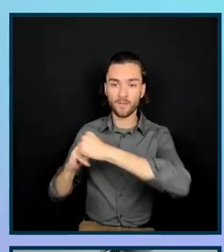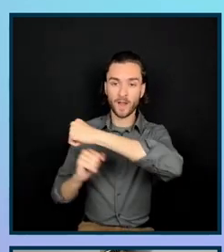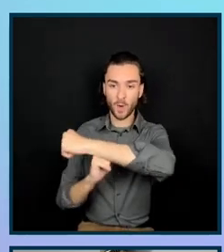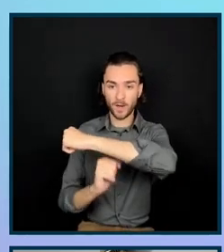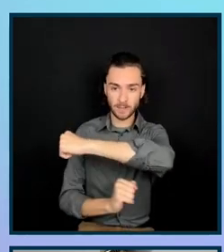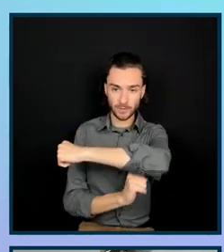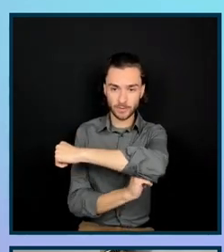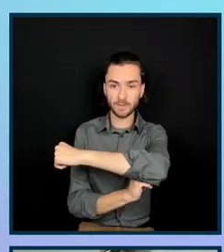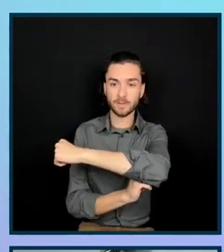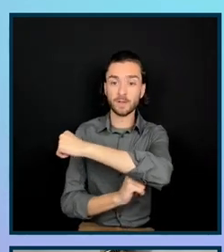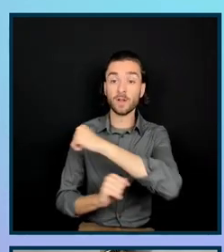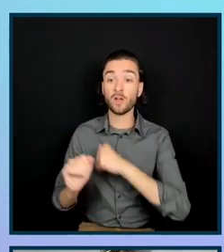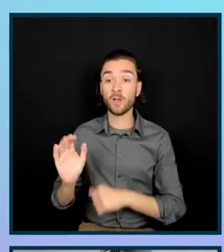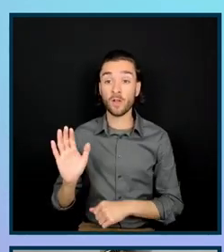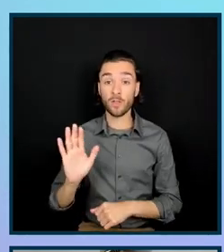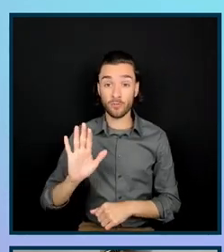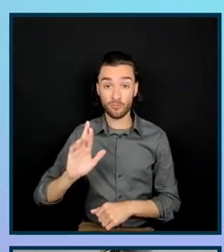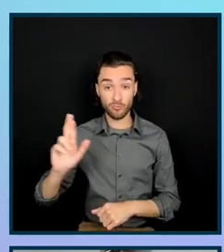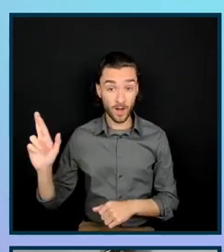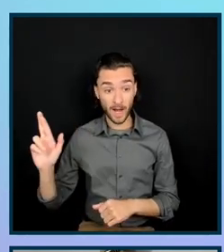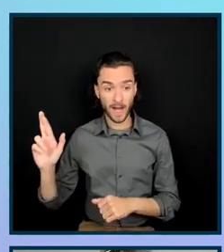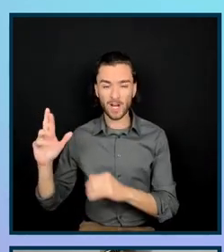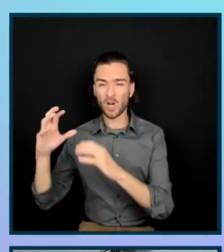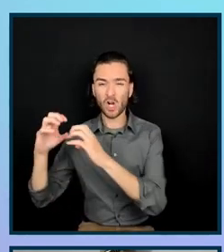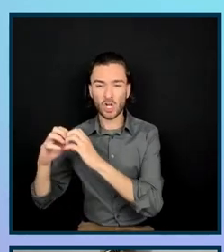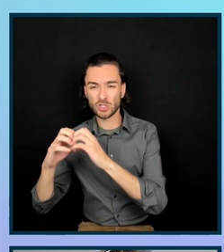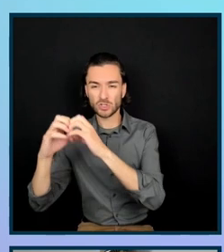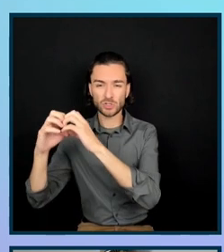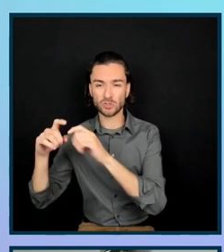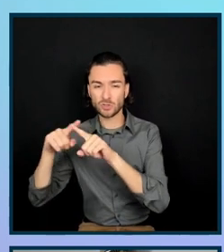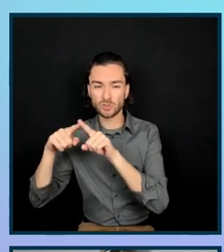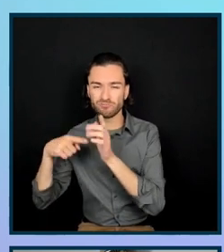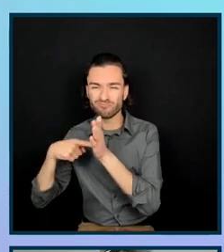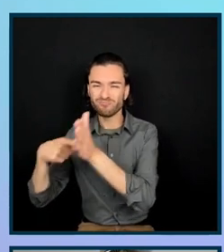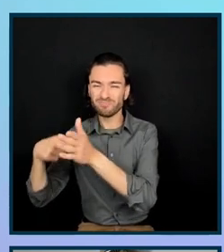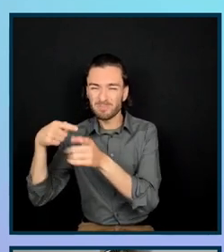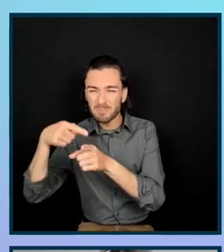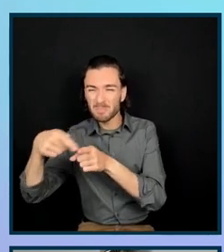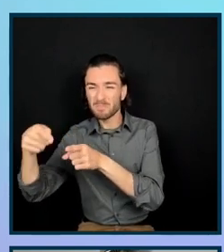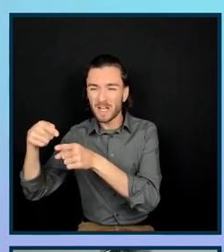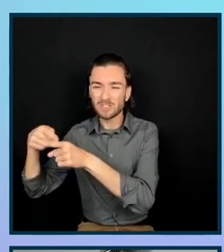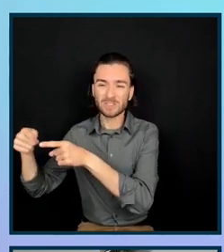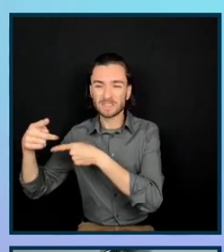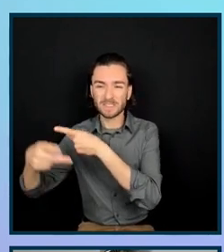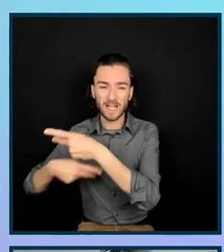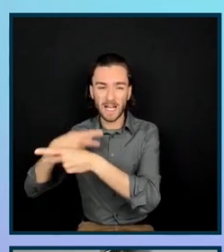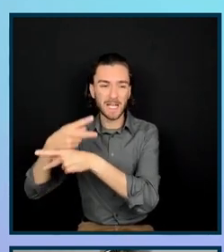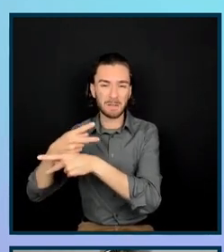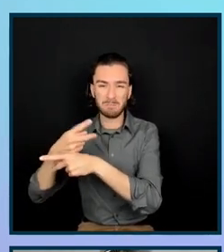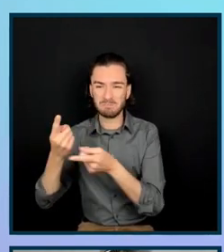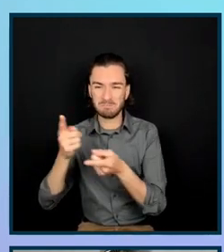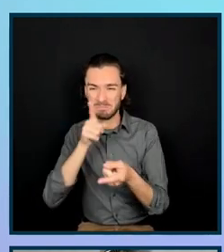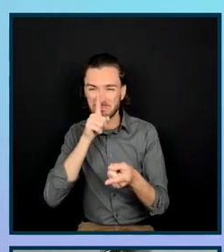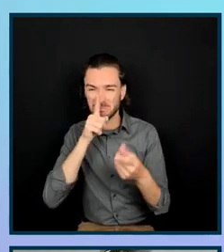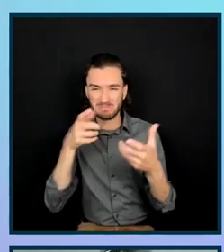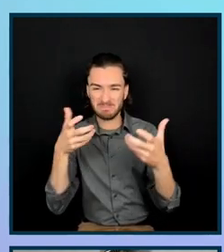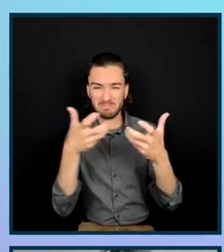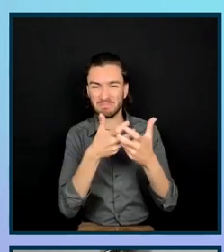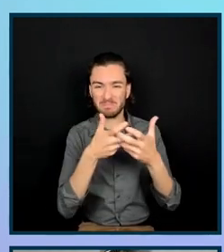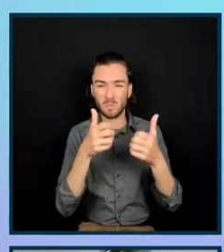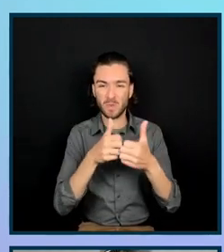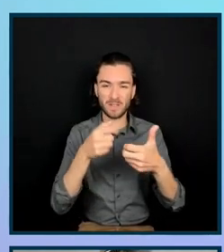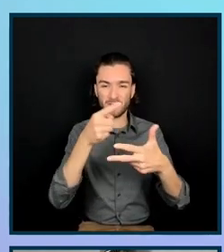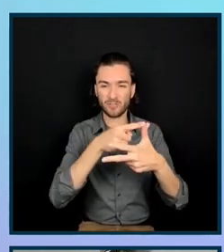right hand side is just a cluster of their specialty certifications that didn't really fall into the categories of professional, associate, or